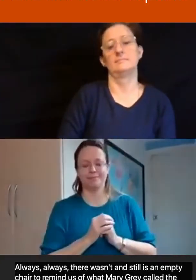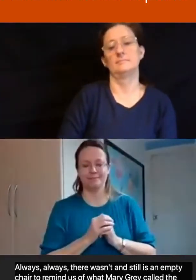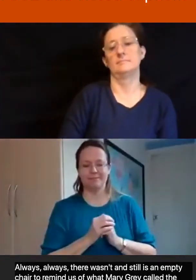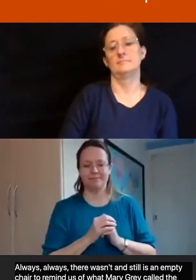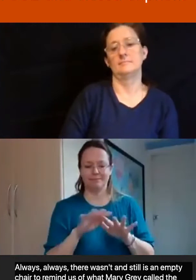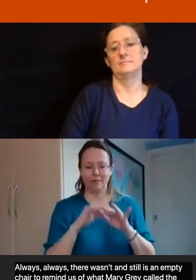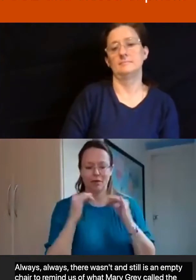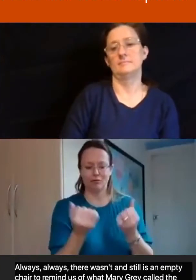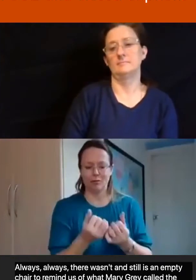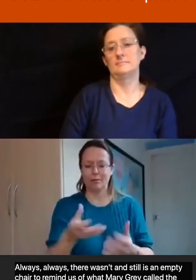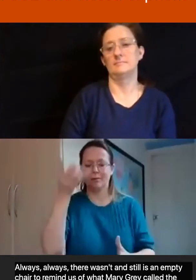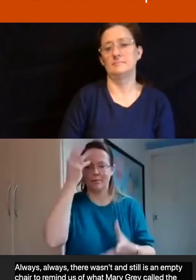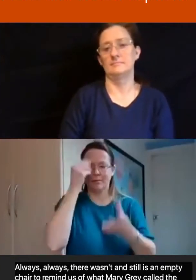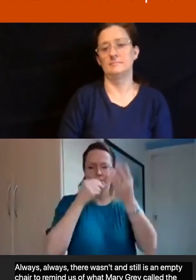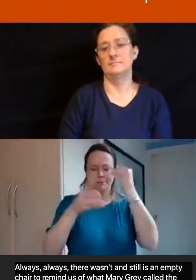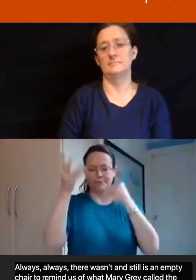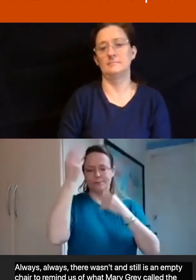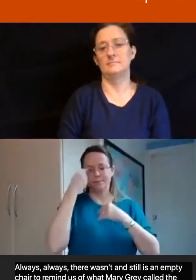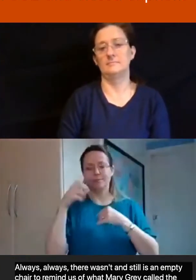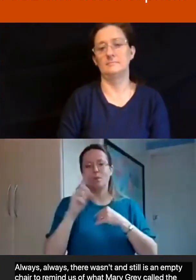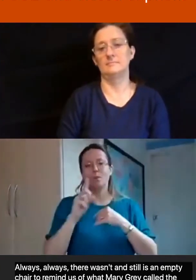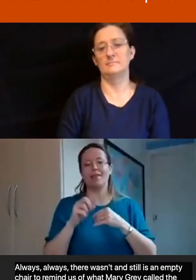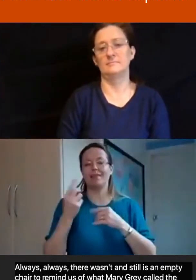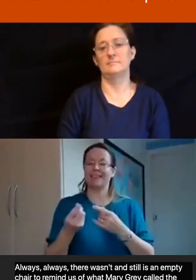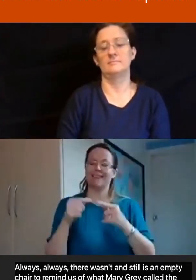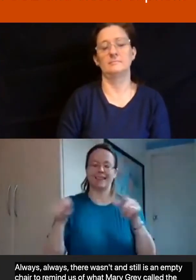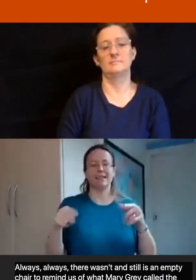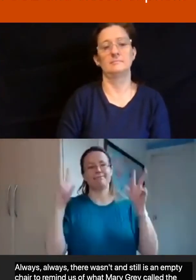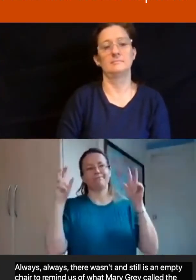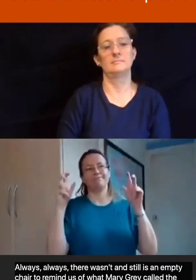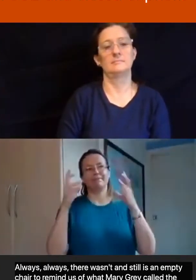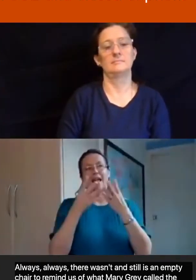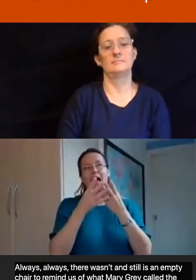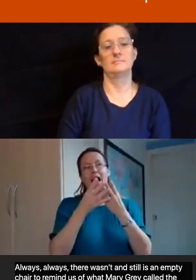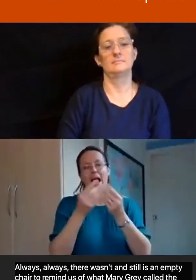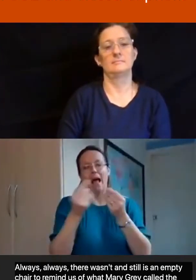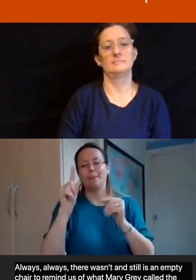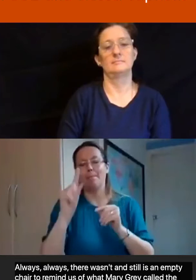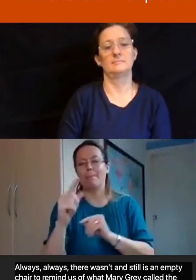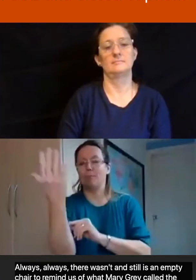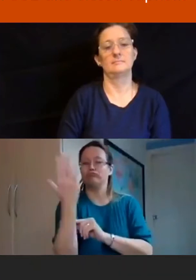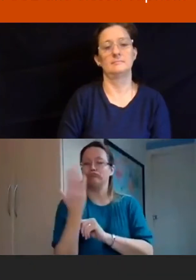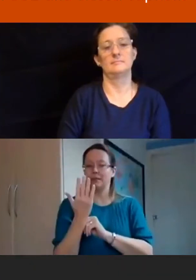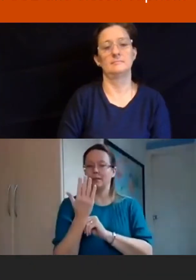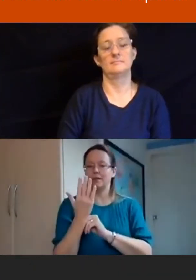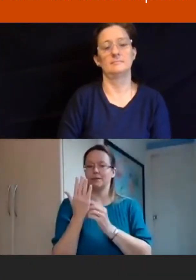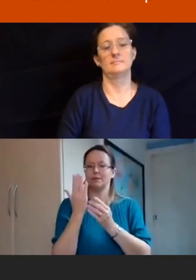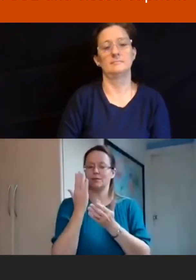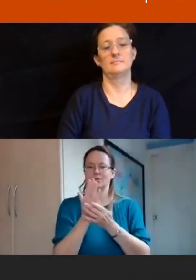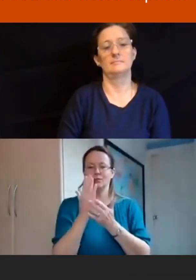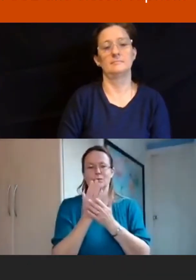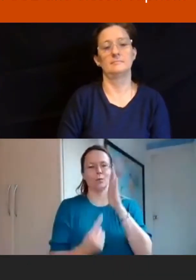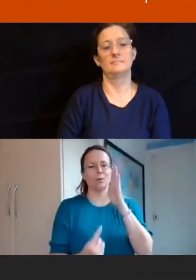absent-present paradox lies layered within the whole of